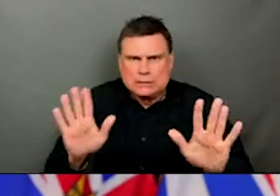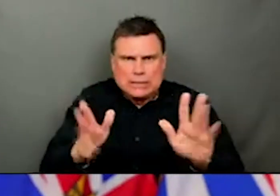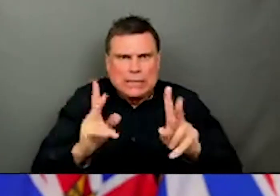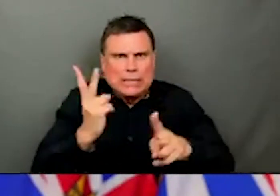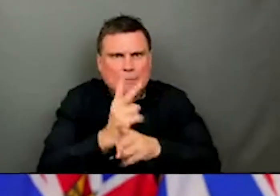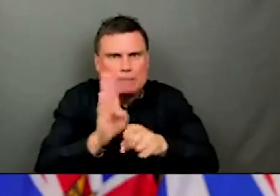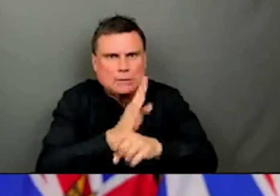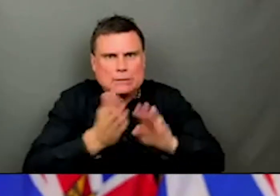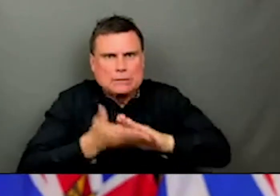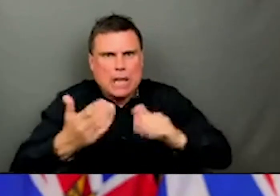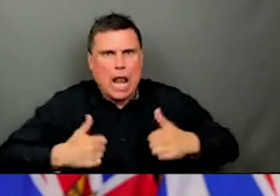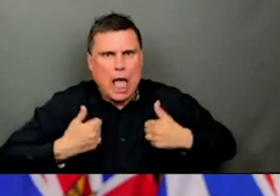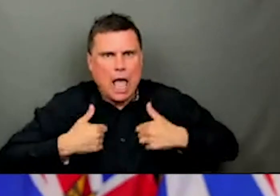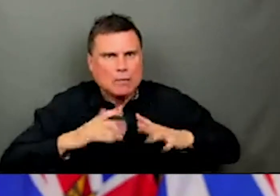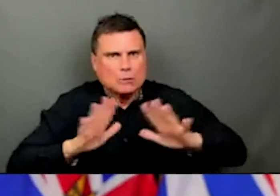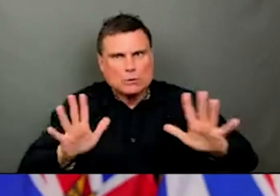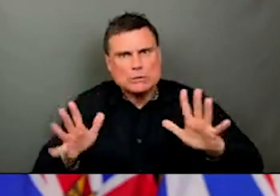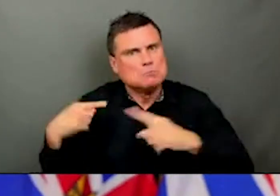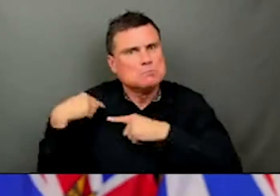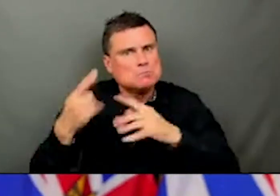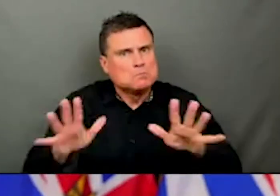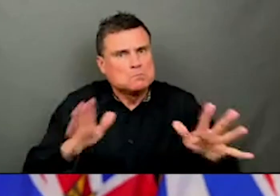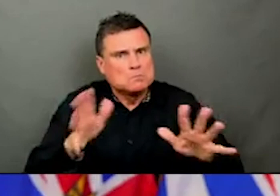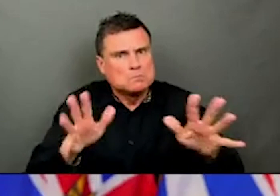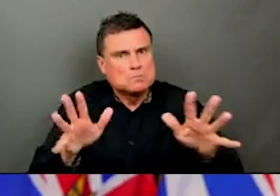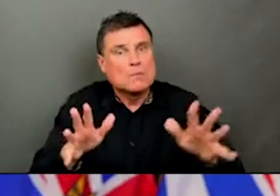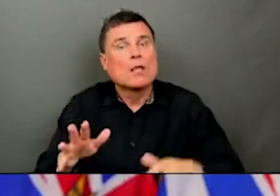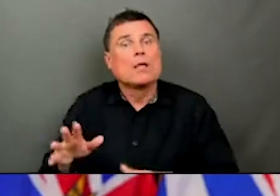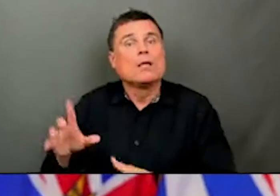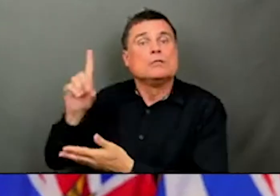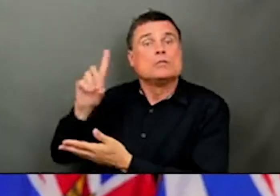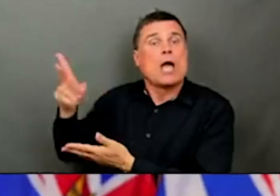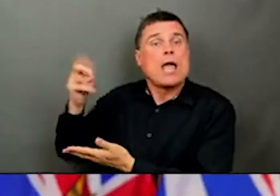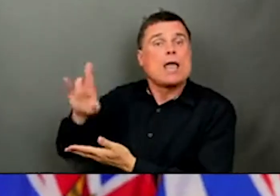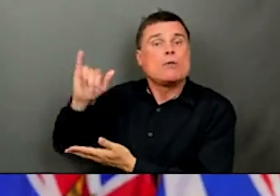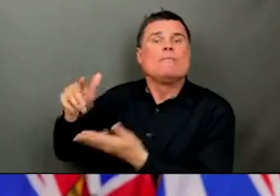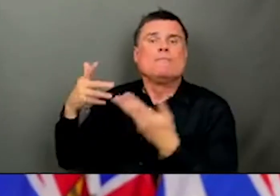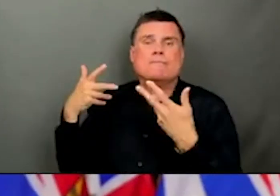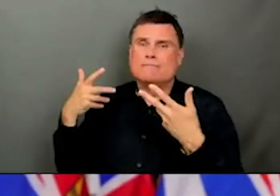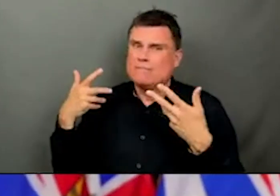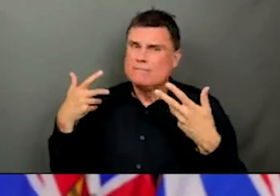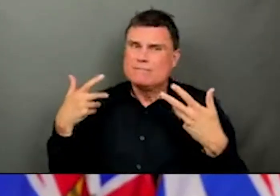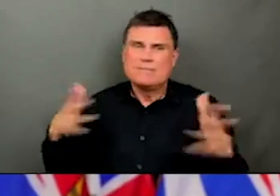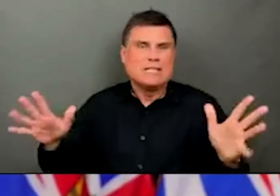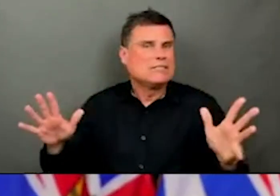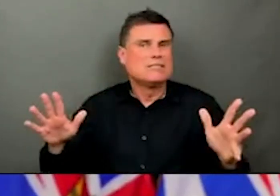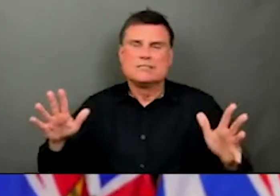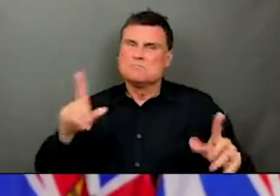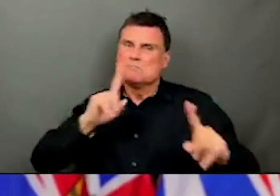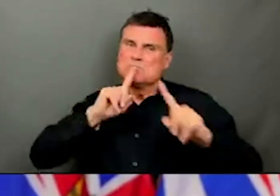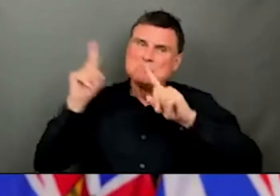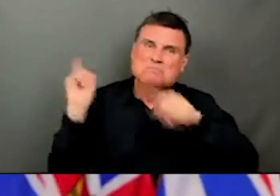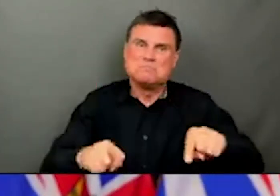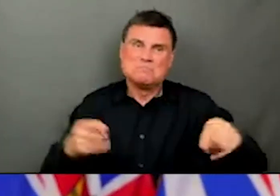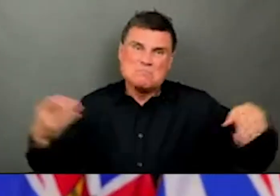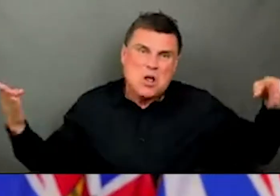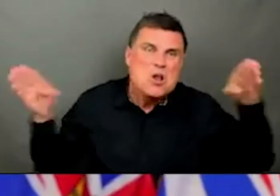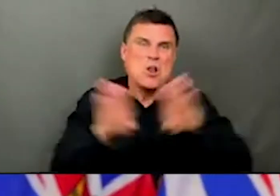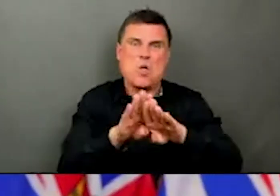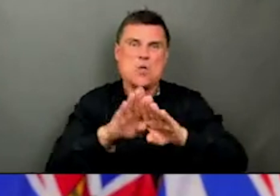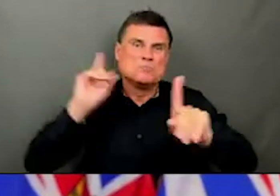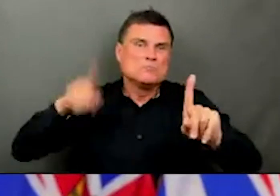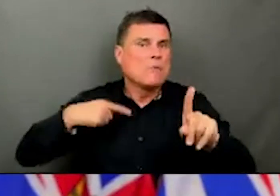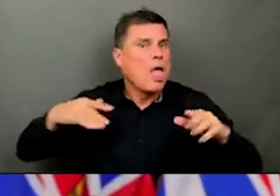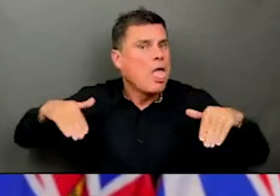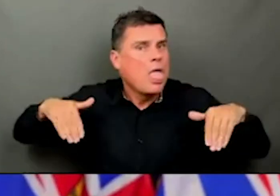beginning. Dr. Henry's approach was not to shut things down but to find ways that we could operate safely. And for the past 15 months,